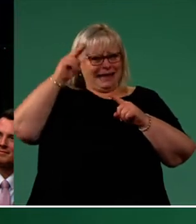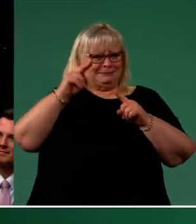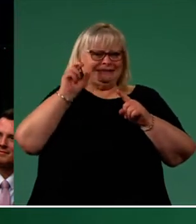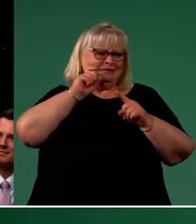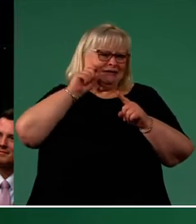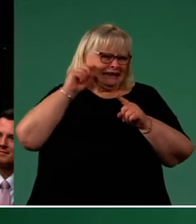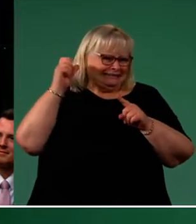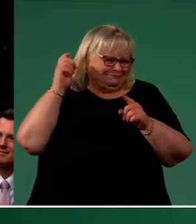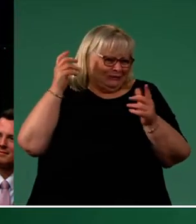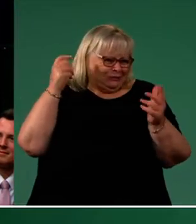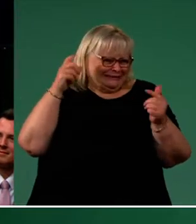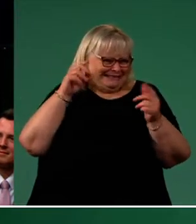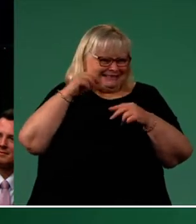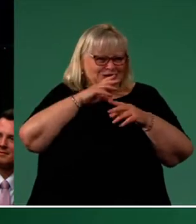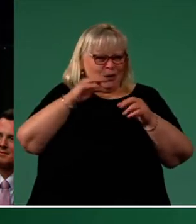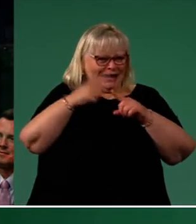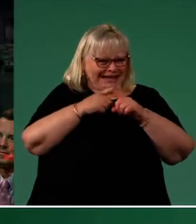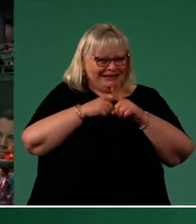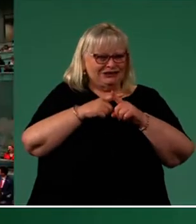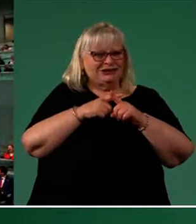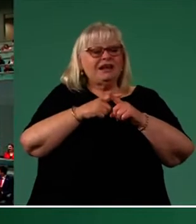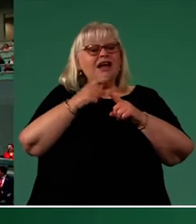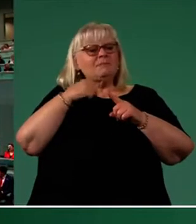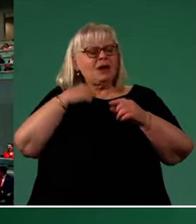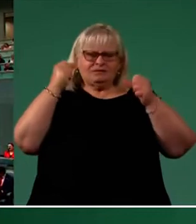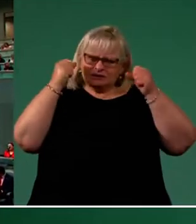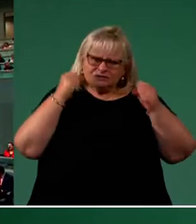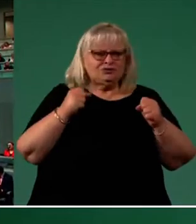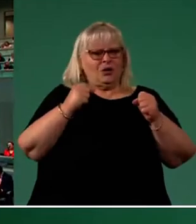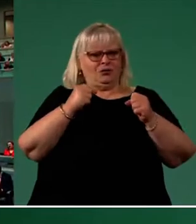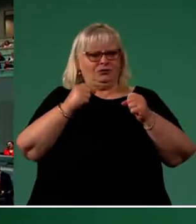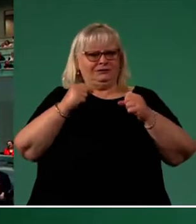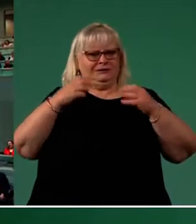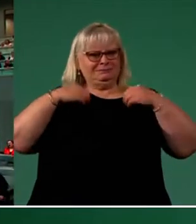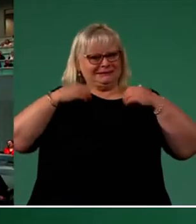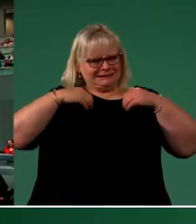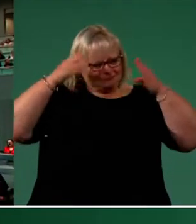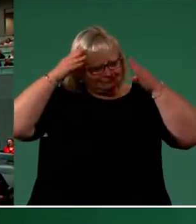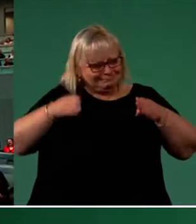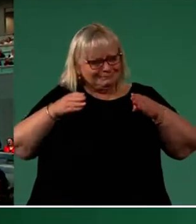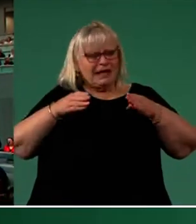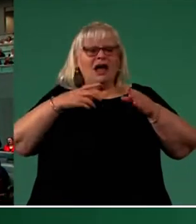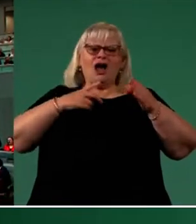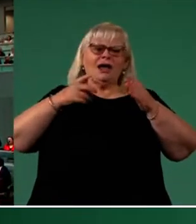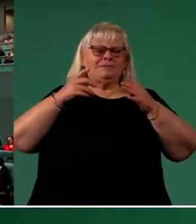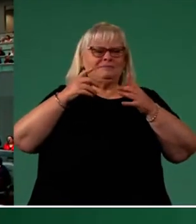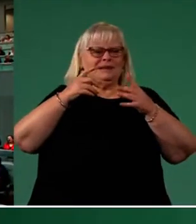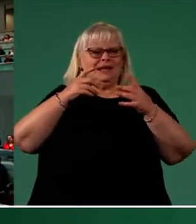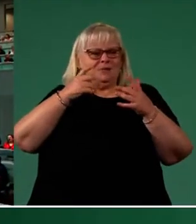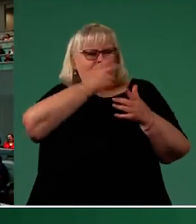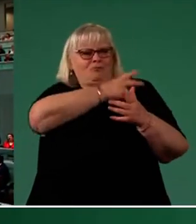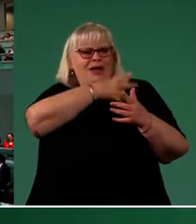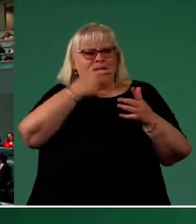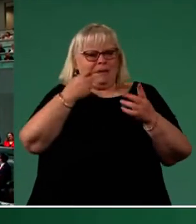business in my blood, as someone who is entrepreneurial and aspirational just like those in my electorate and I'm here as a proud member of the